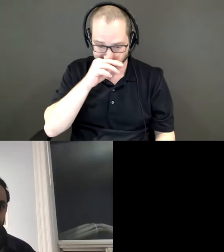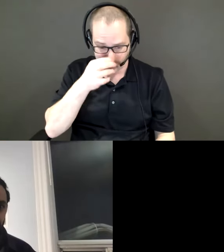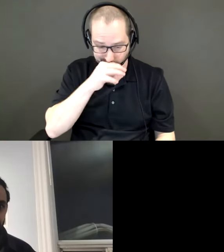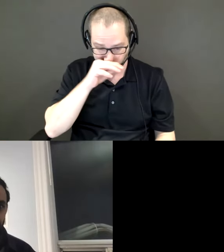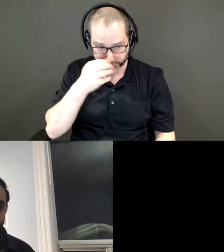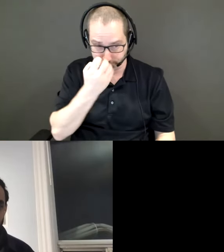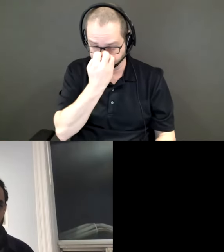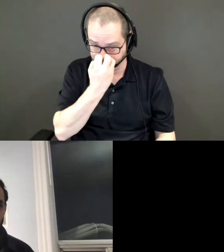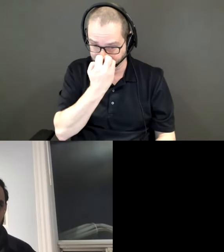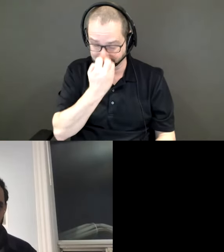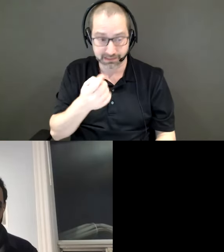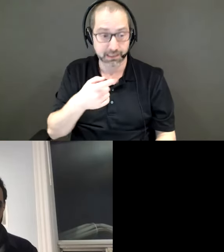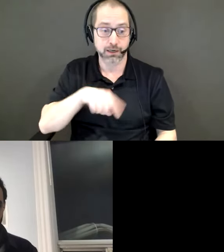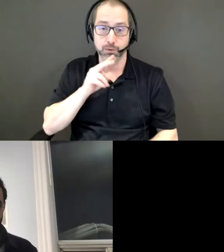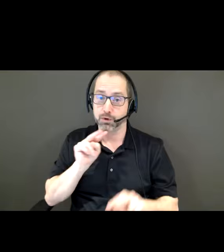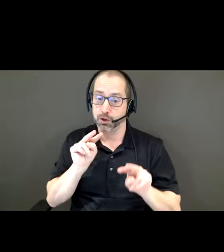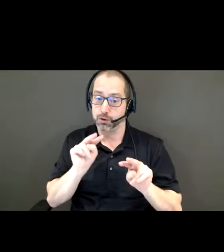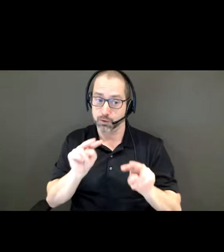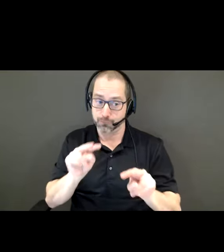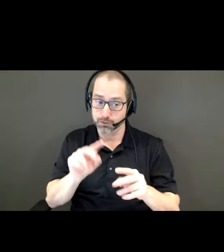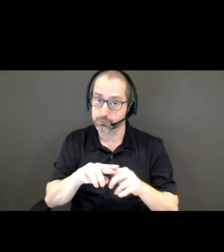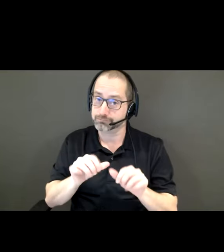and we look forward to continuing these exchanges